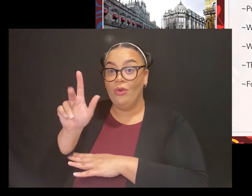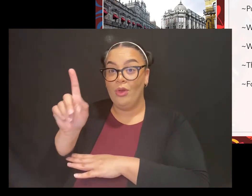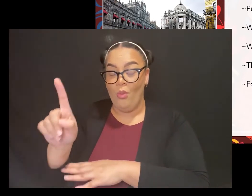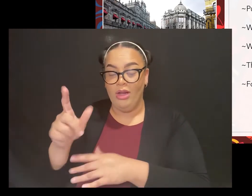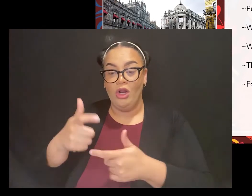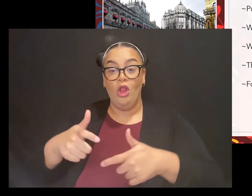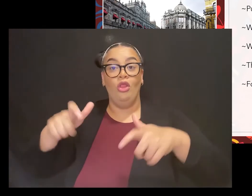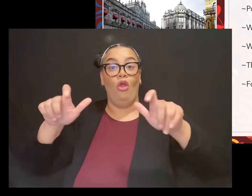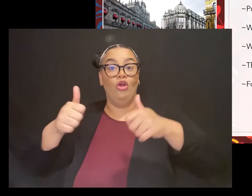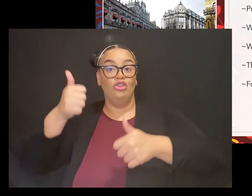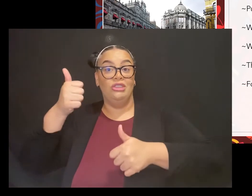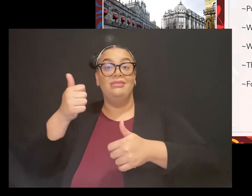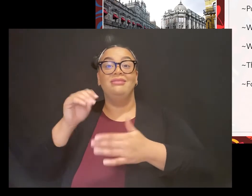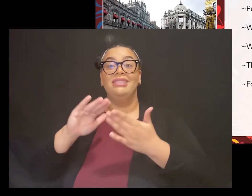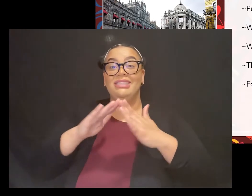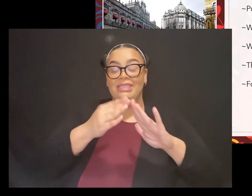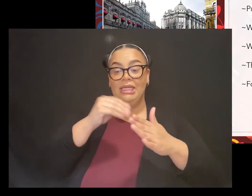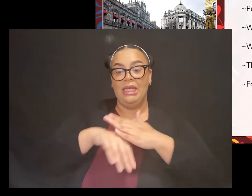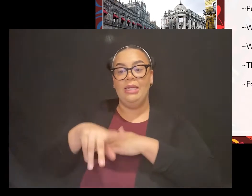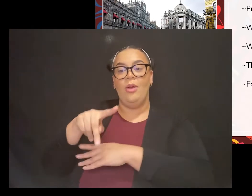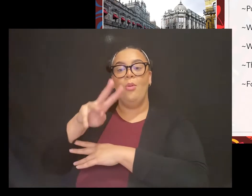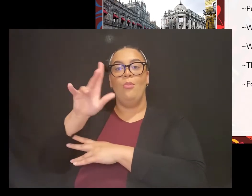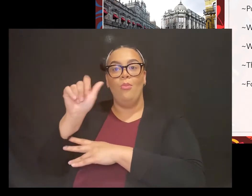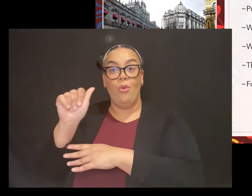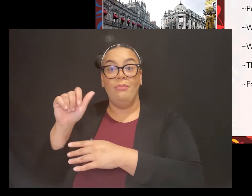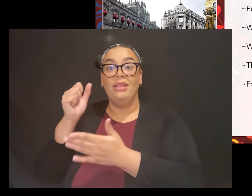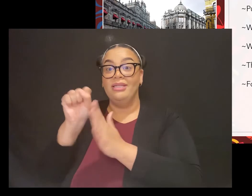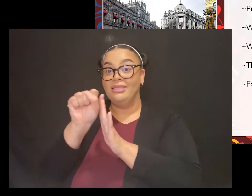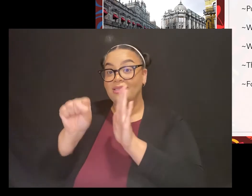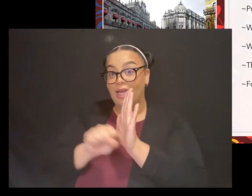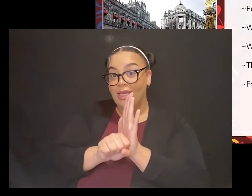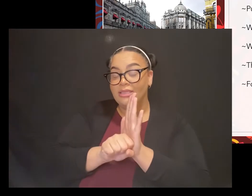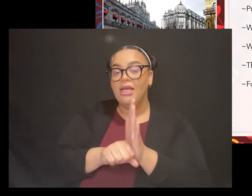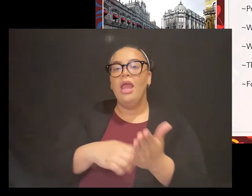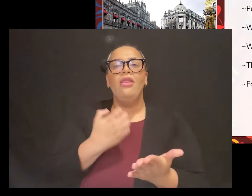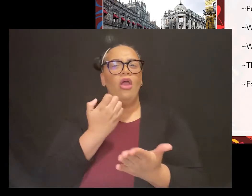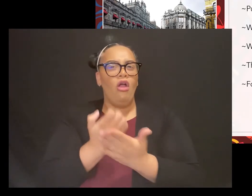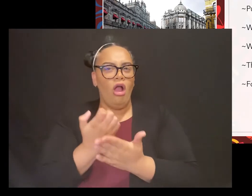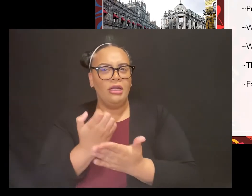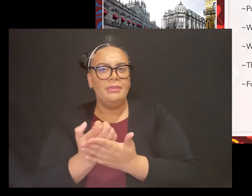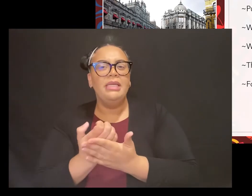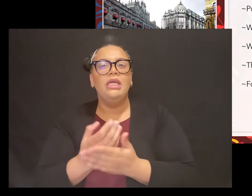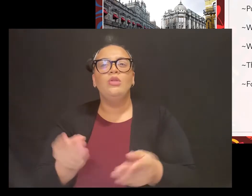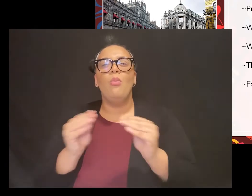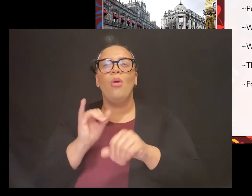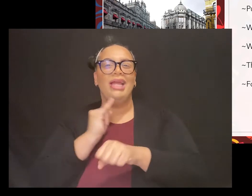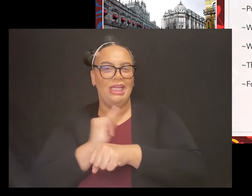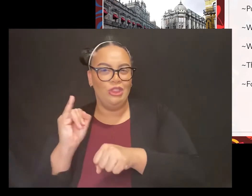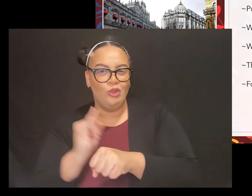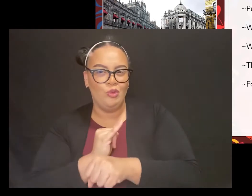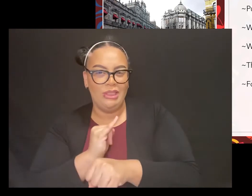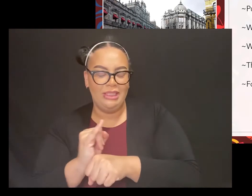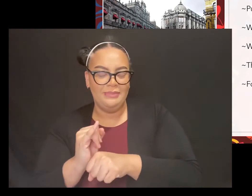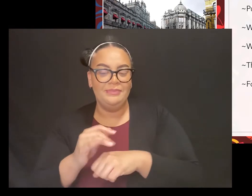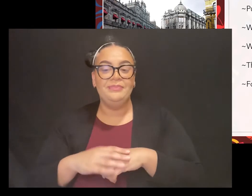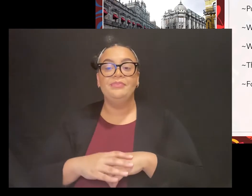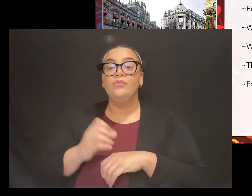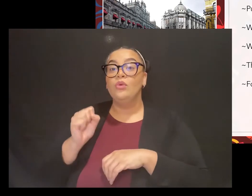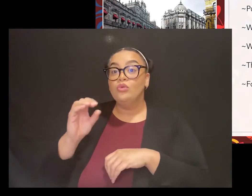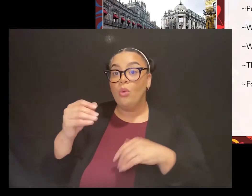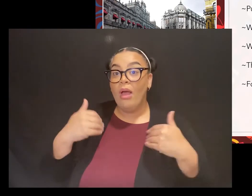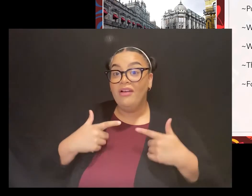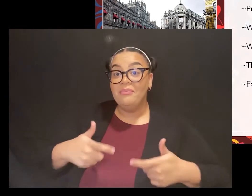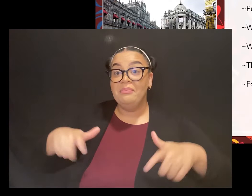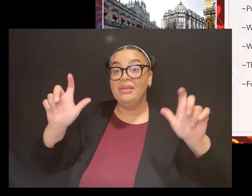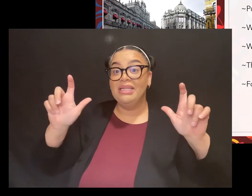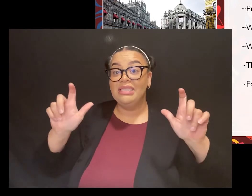economy is based in industry mostly. So they have the largest VW factory there, and